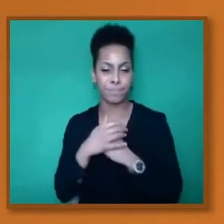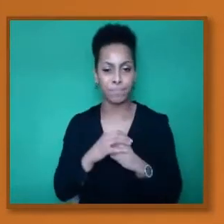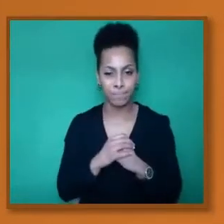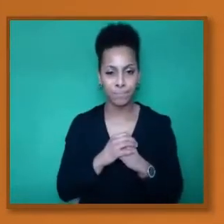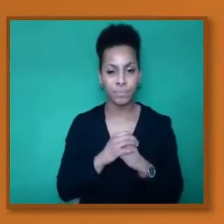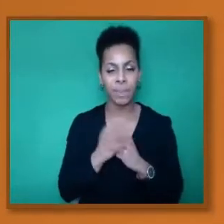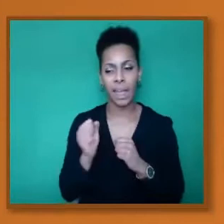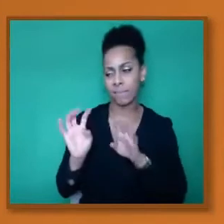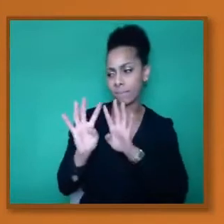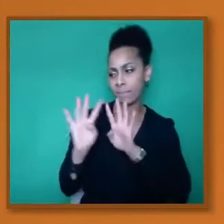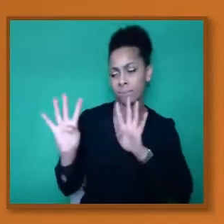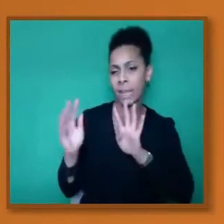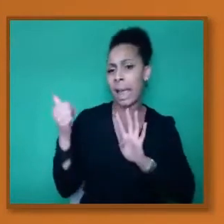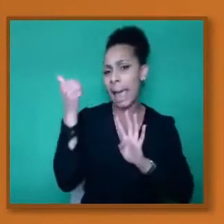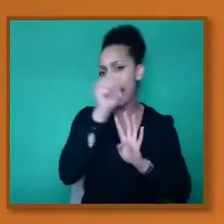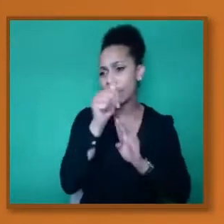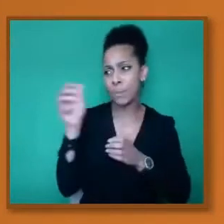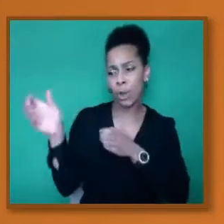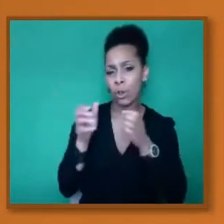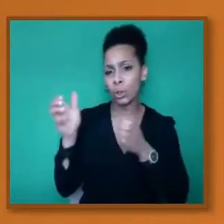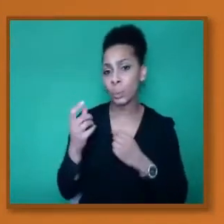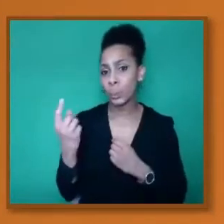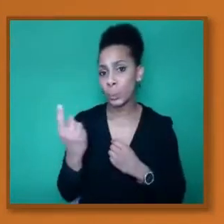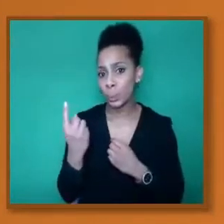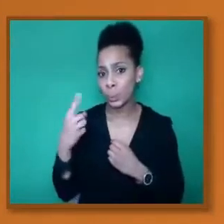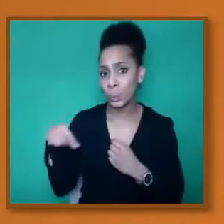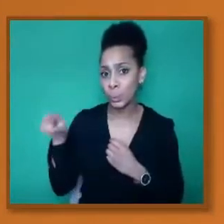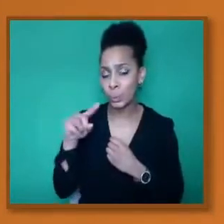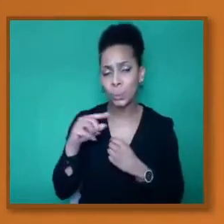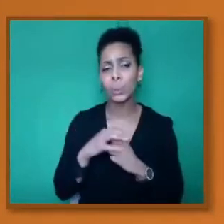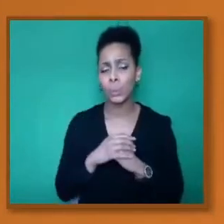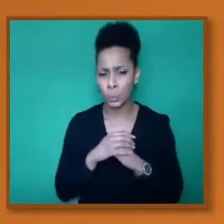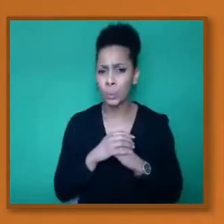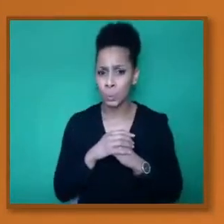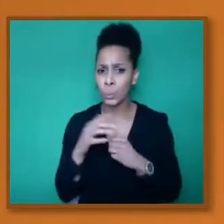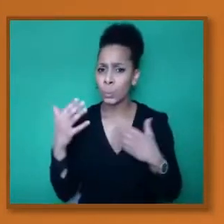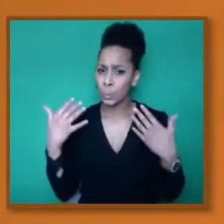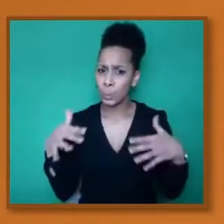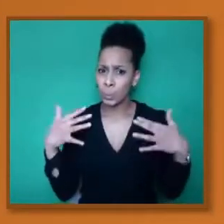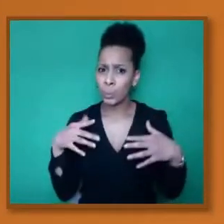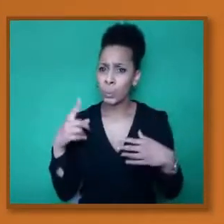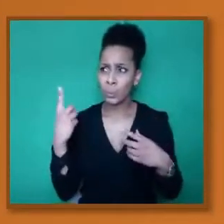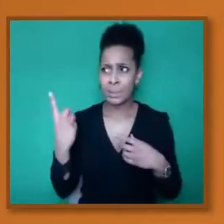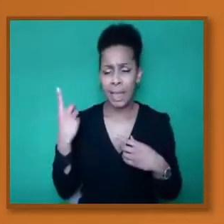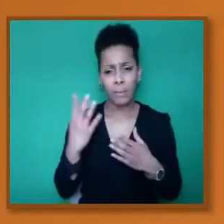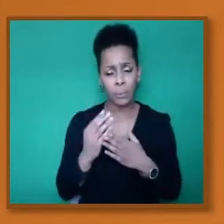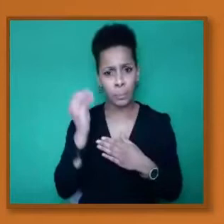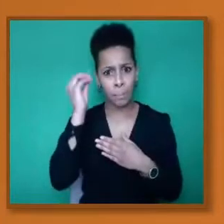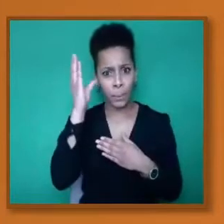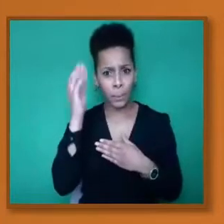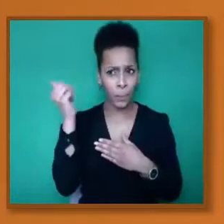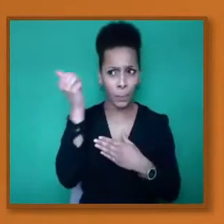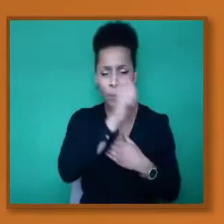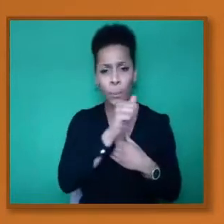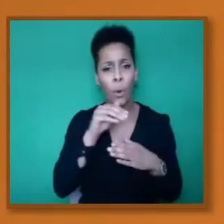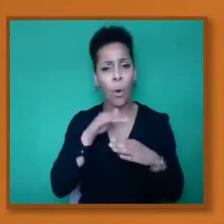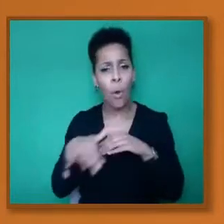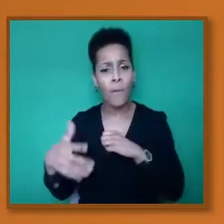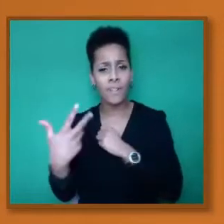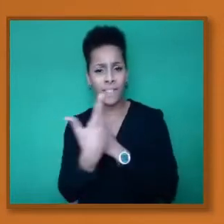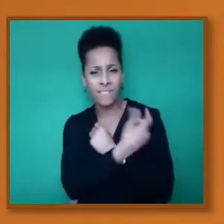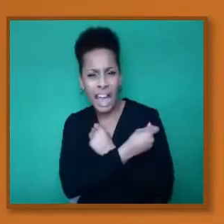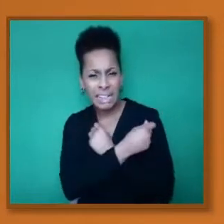from, a very expert in their field about the vaccine development